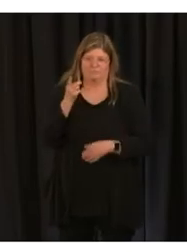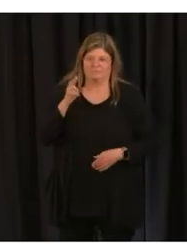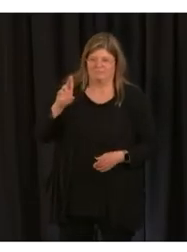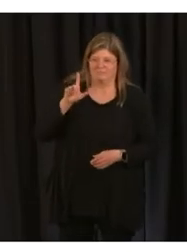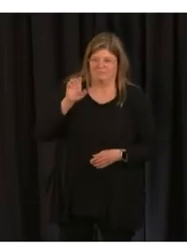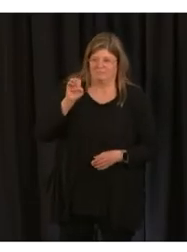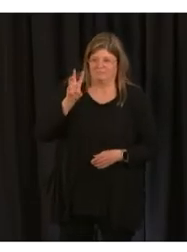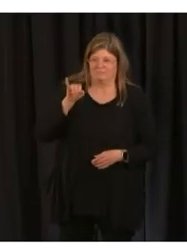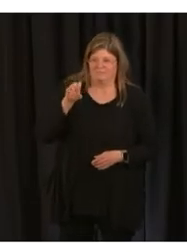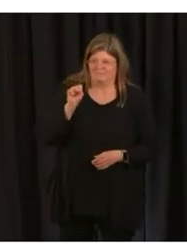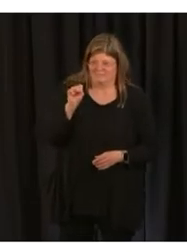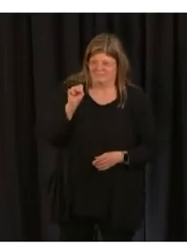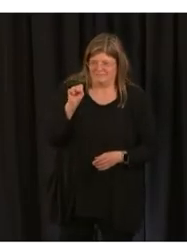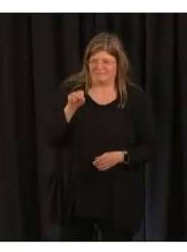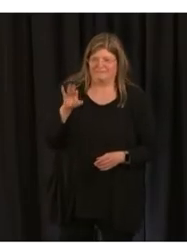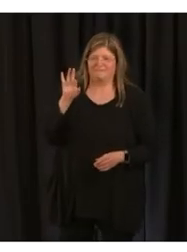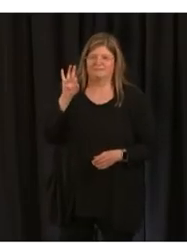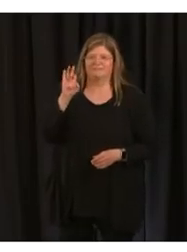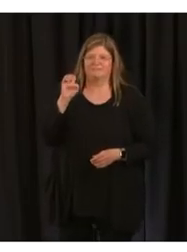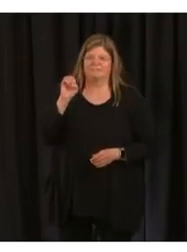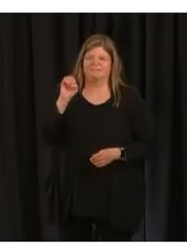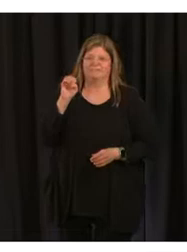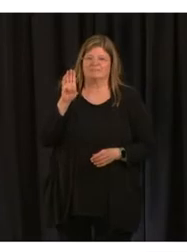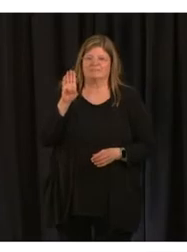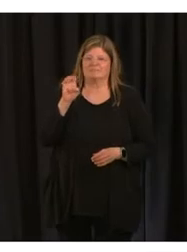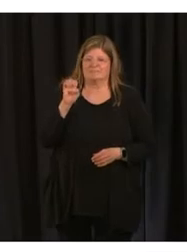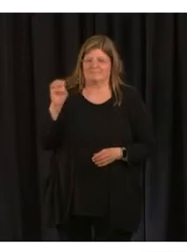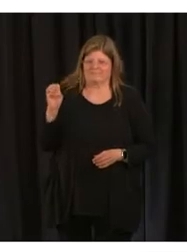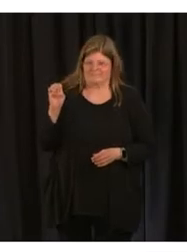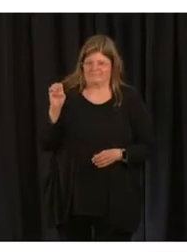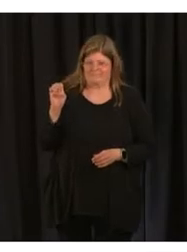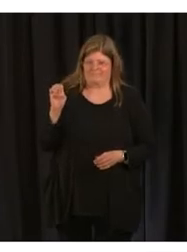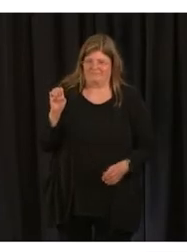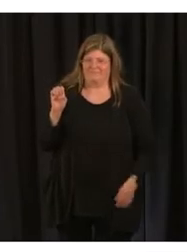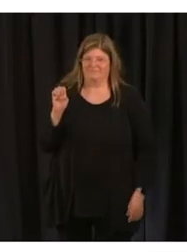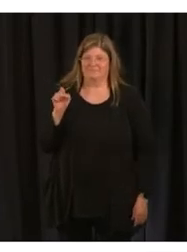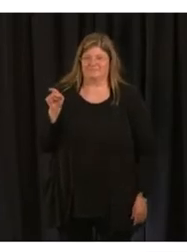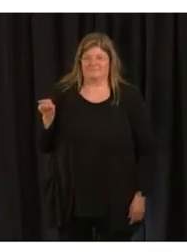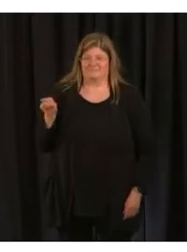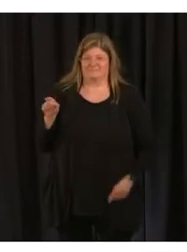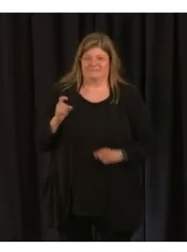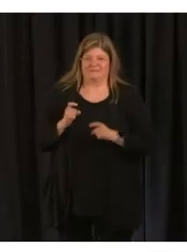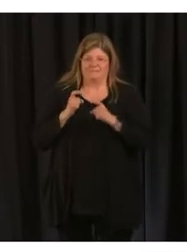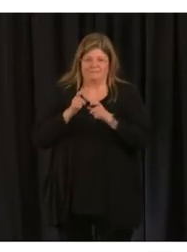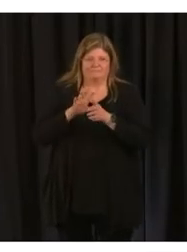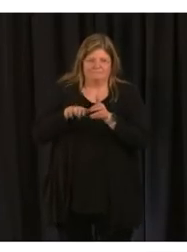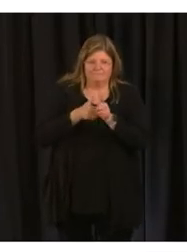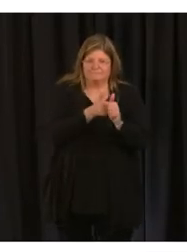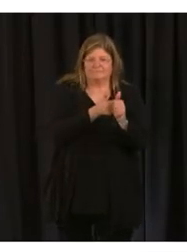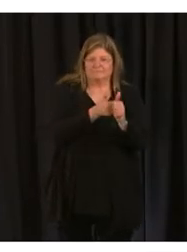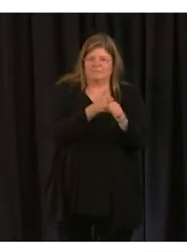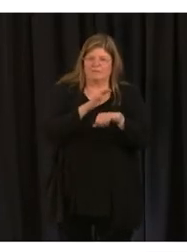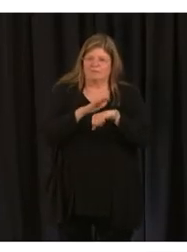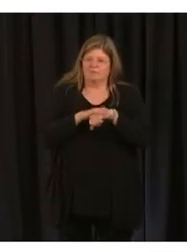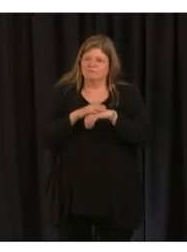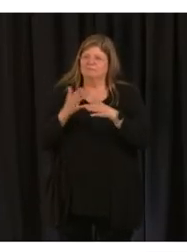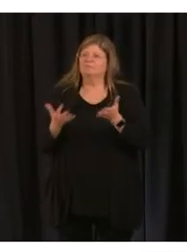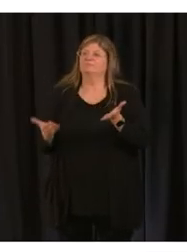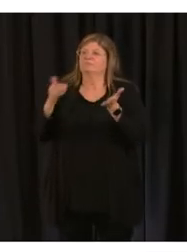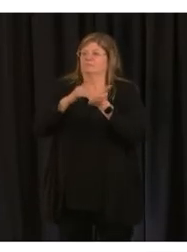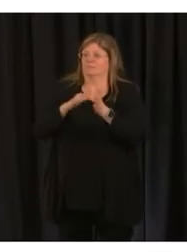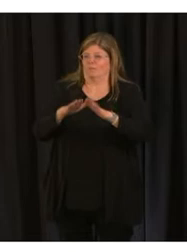everyone that if you would like to ask a question at any time during the call you can press zero and you will be added into our speaker queue.